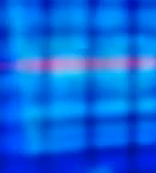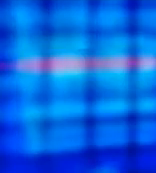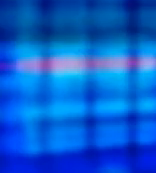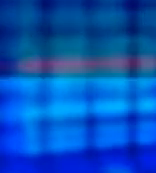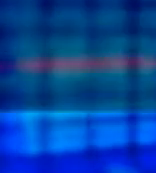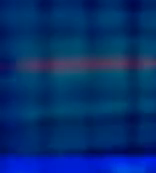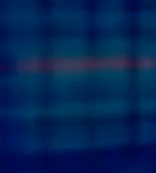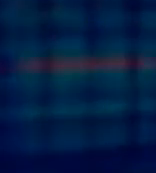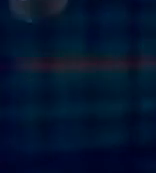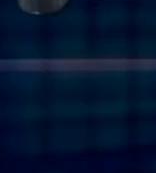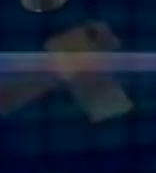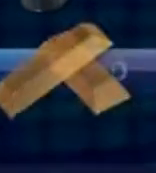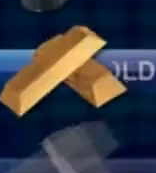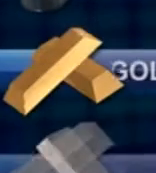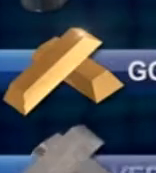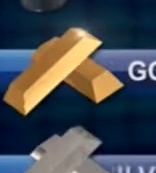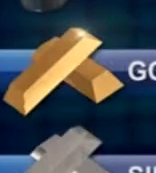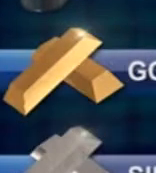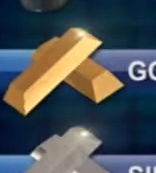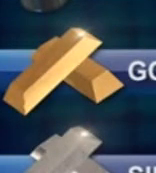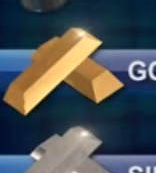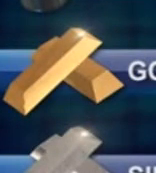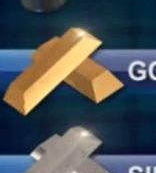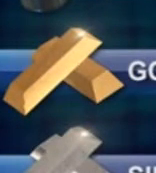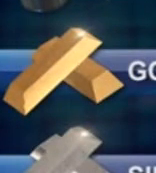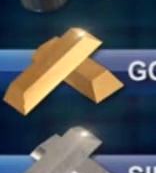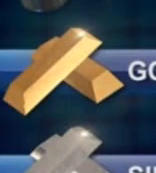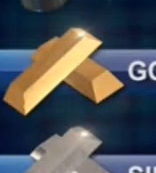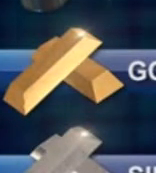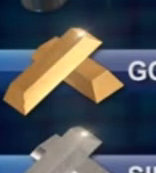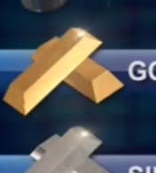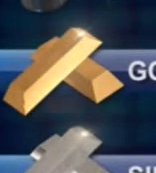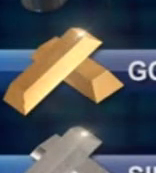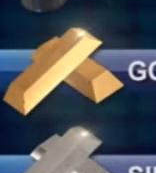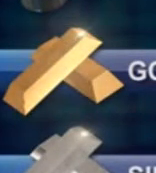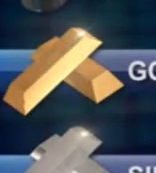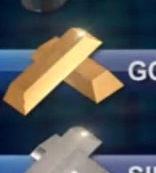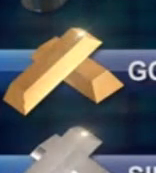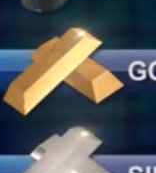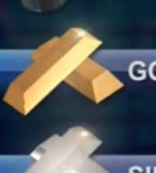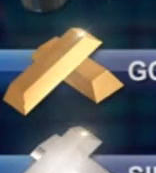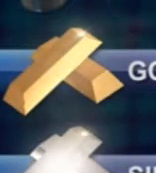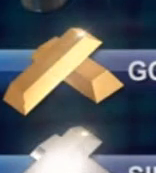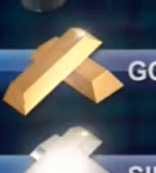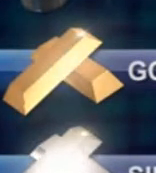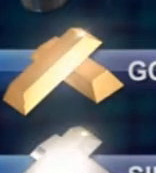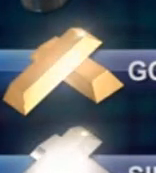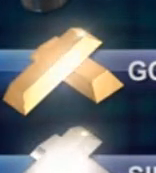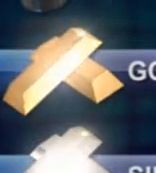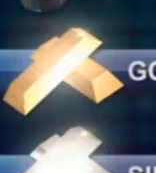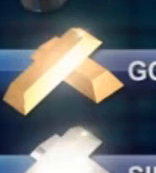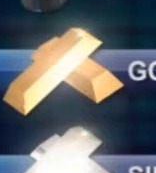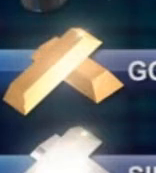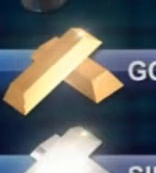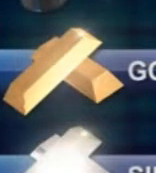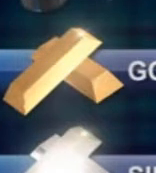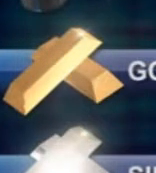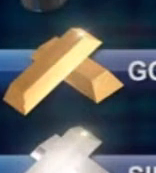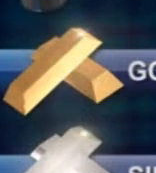commodities market. Oil prices rose slightly to close at $54 a barrel. Gold rose a few dollars, closing at $1